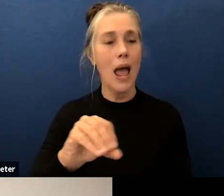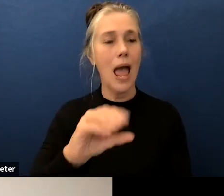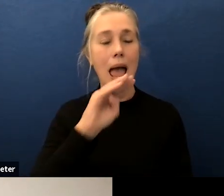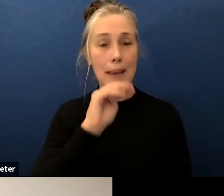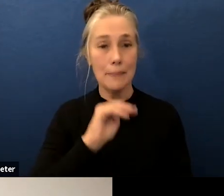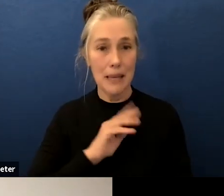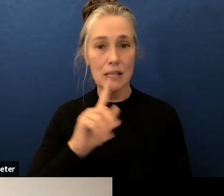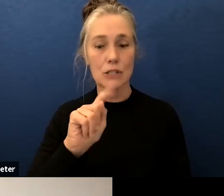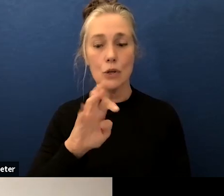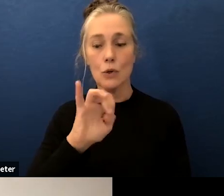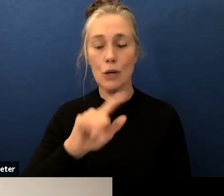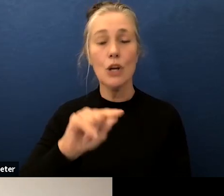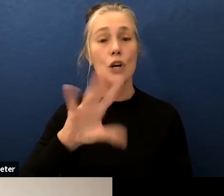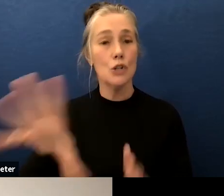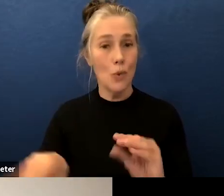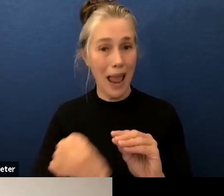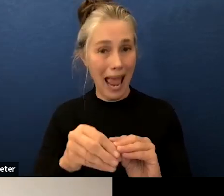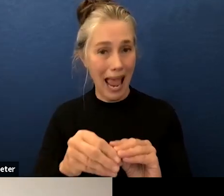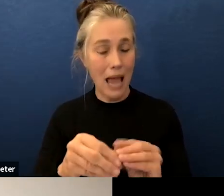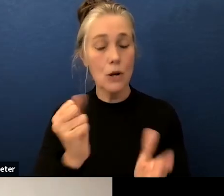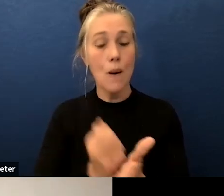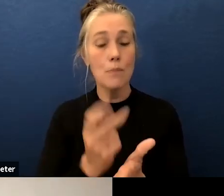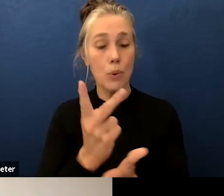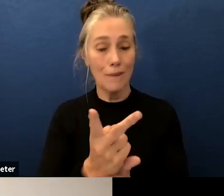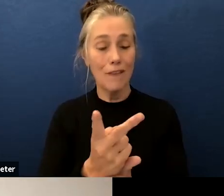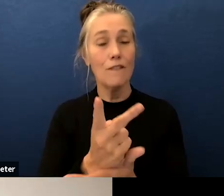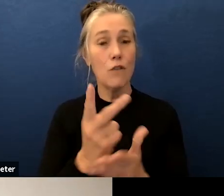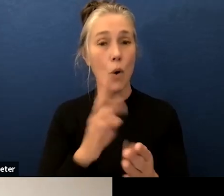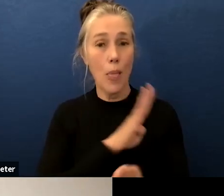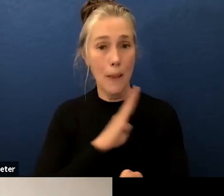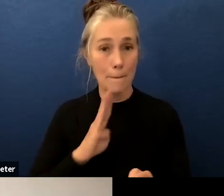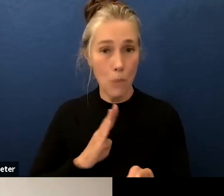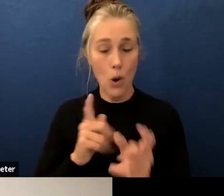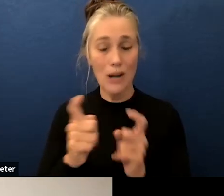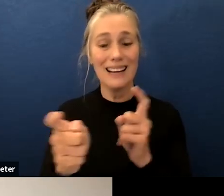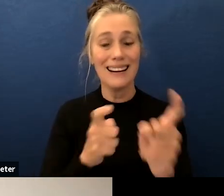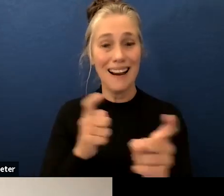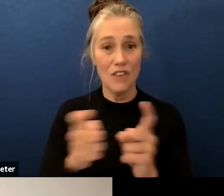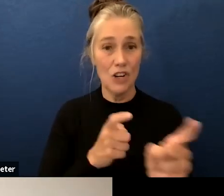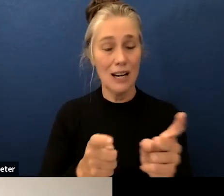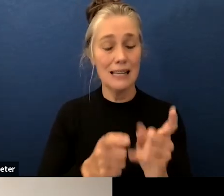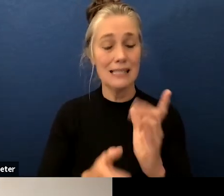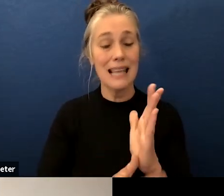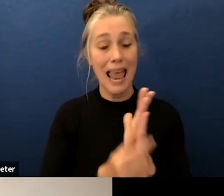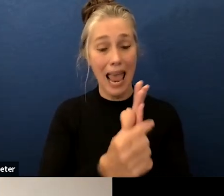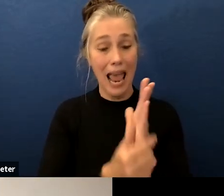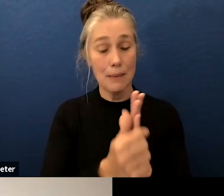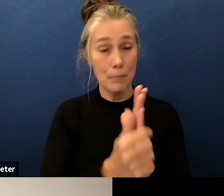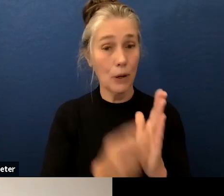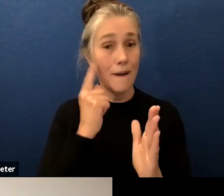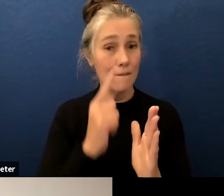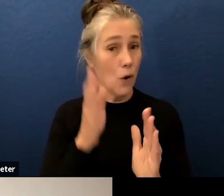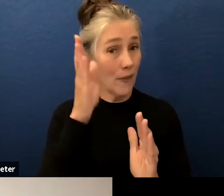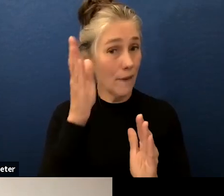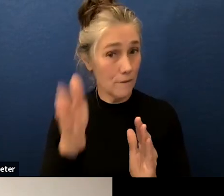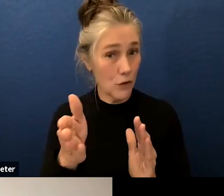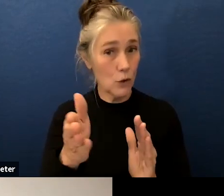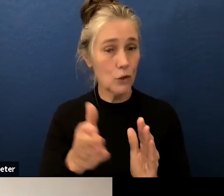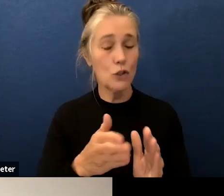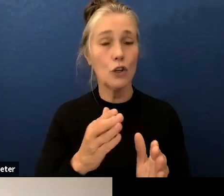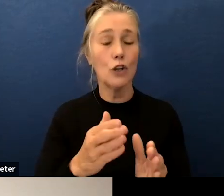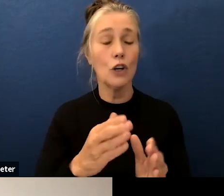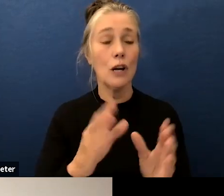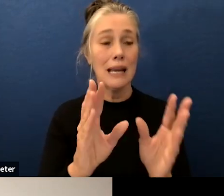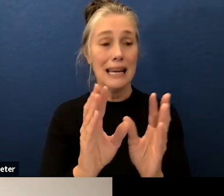board governance handbook on future agenda items and for december and our next regular scheduled meeting